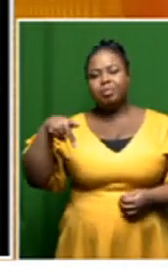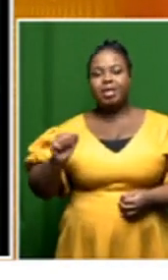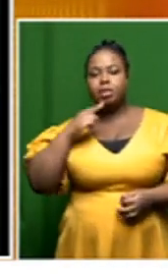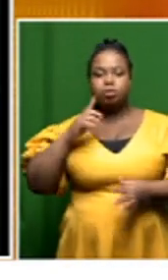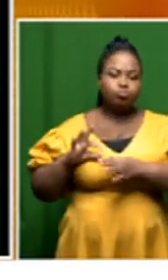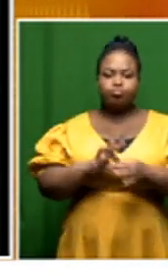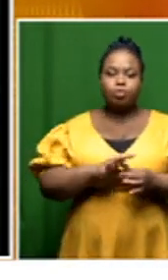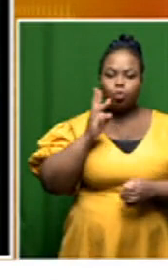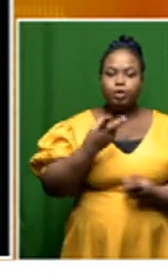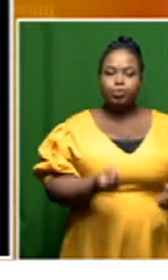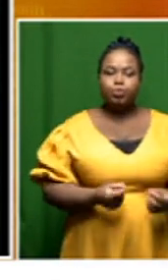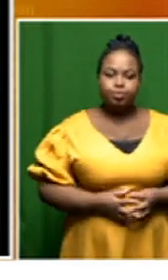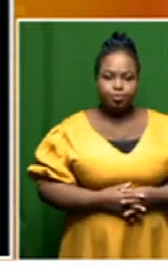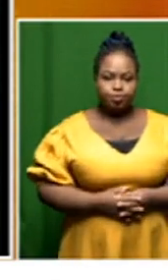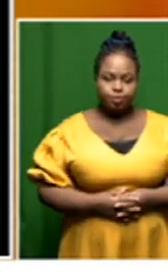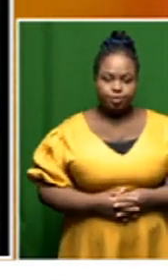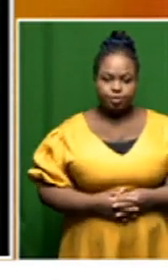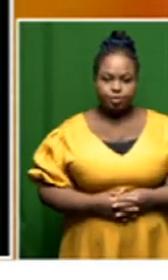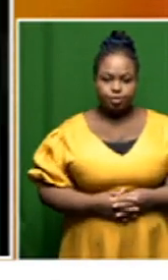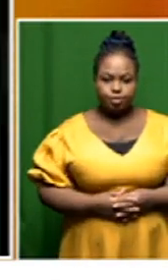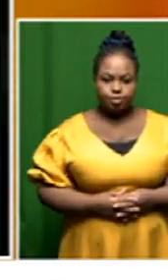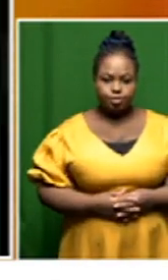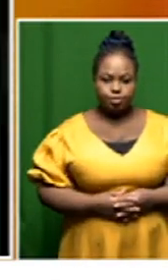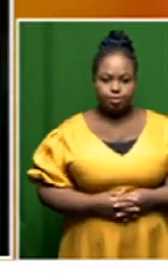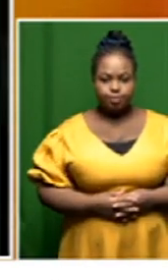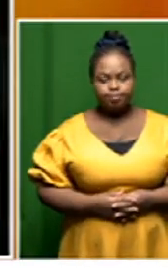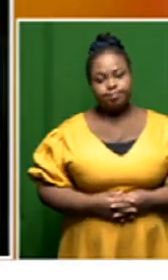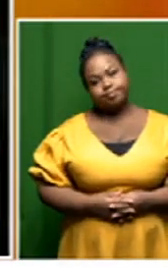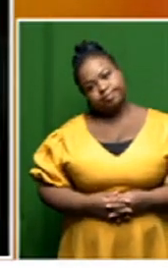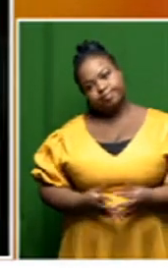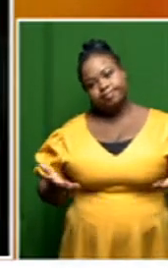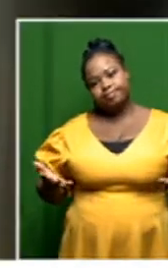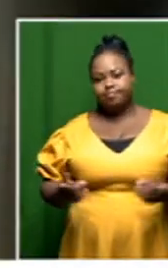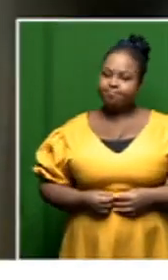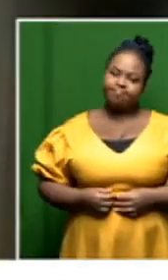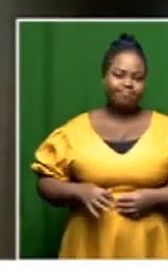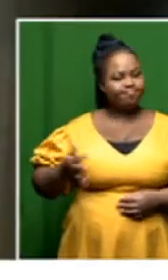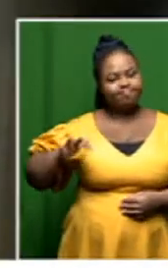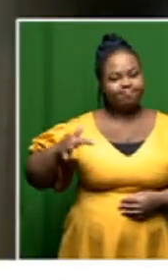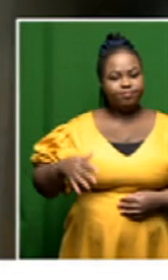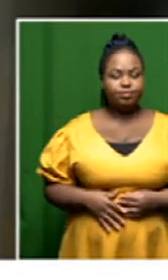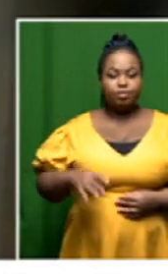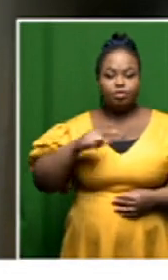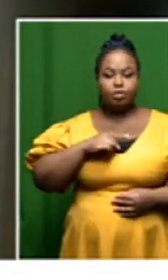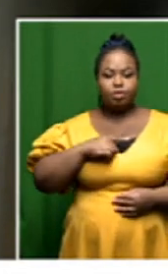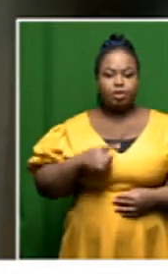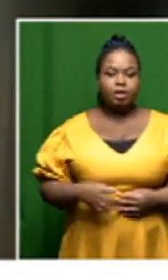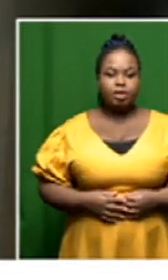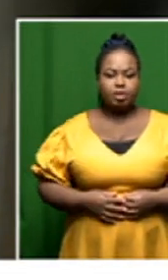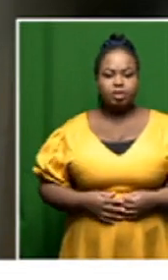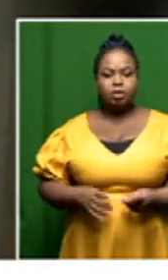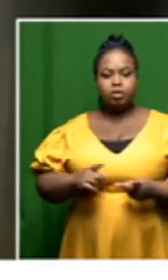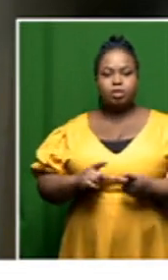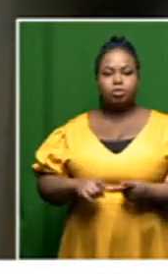solve all of these uh you know sakina not really uh because since the